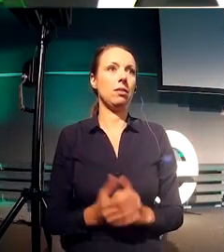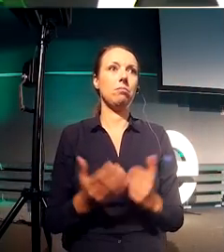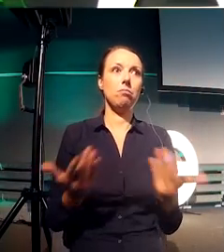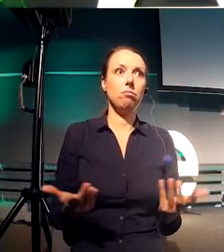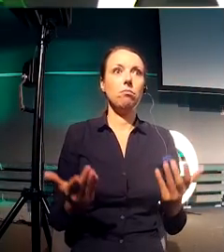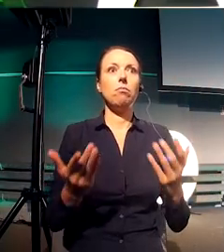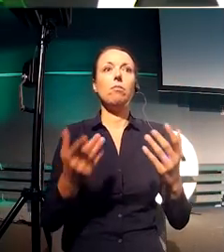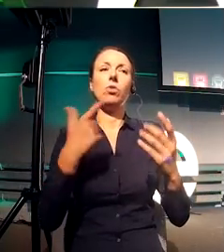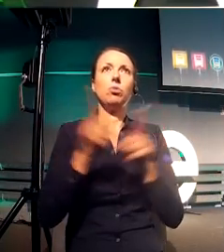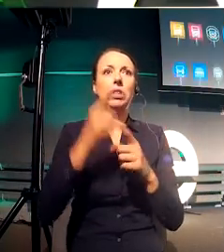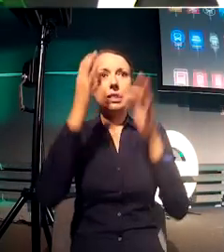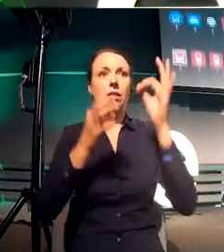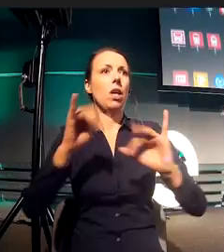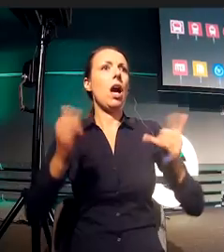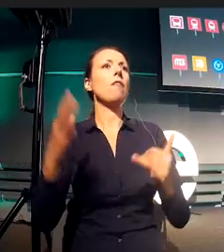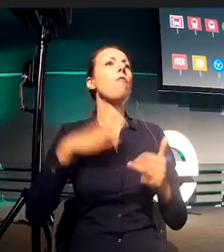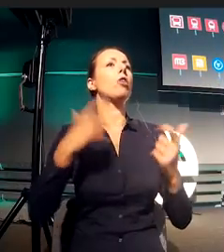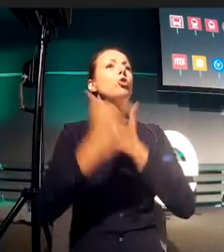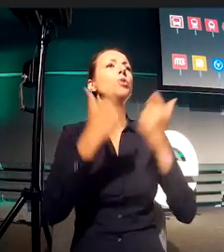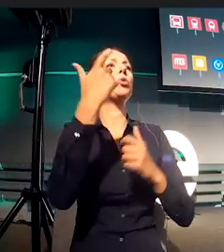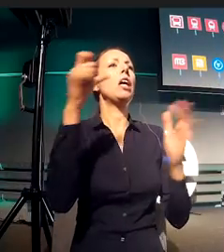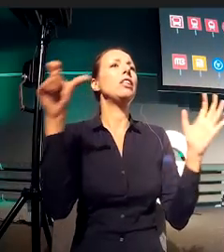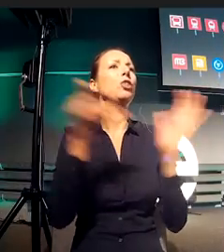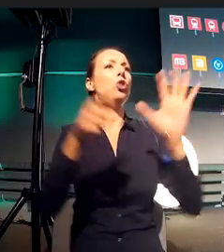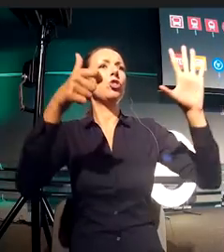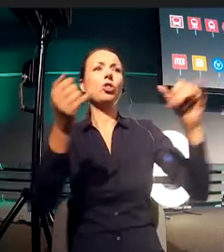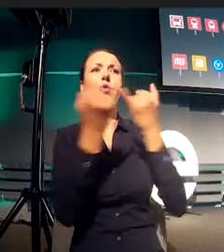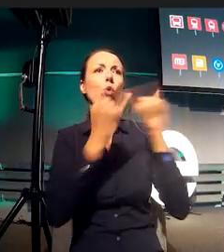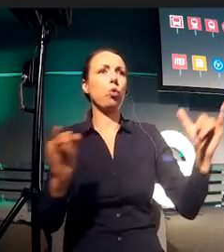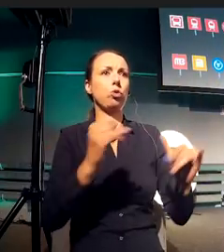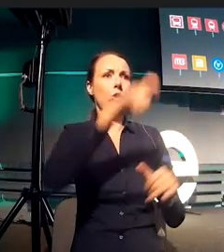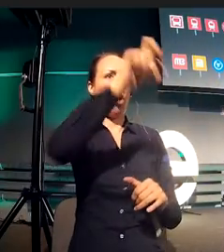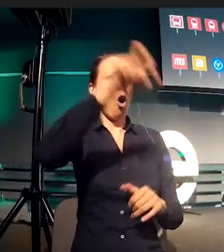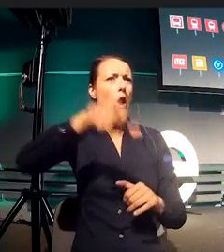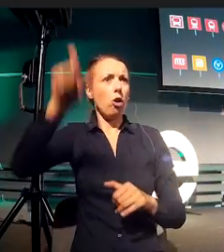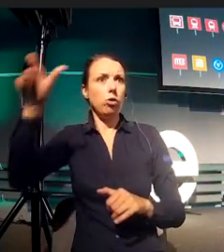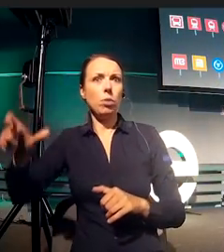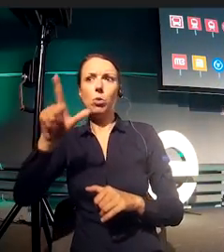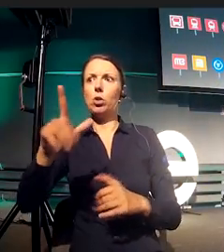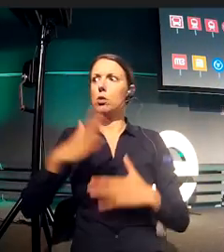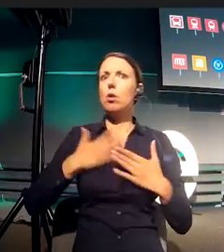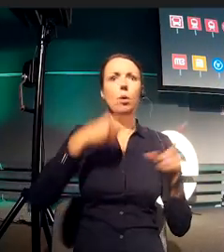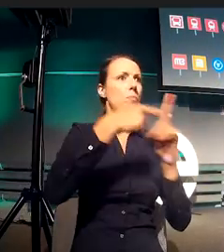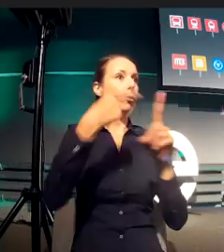a good experience? Here's a small sample of just stations around the world.